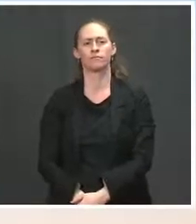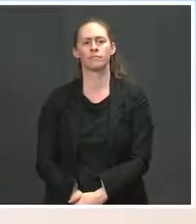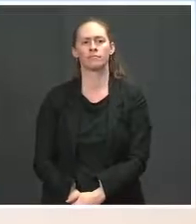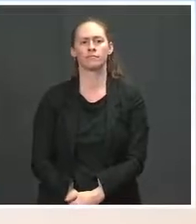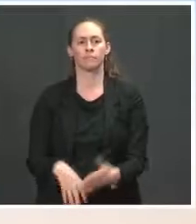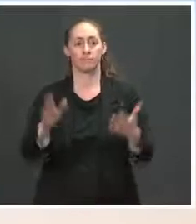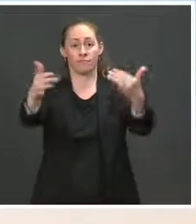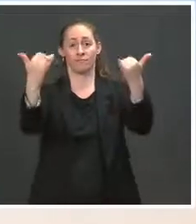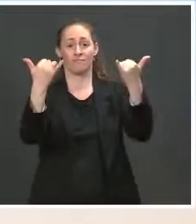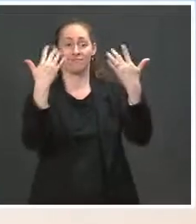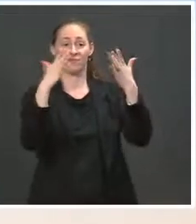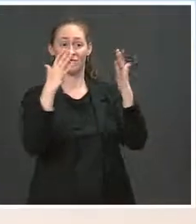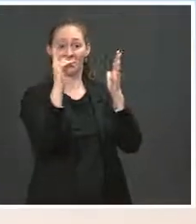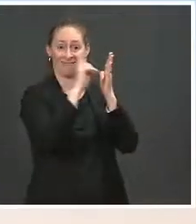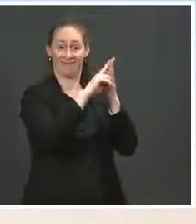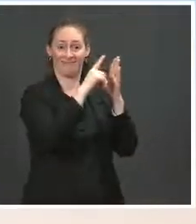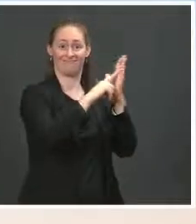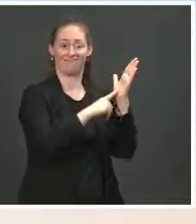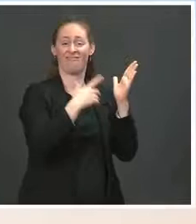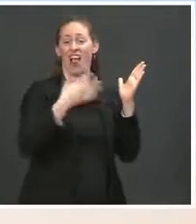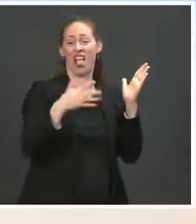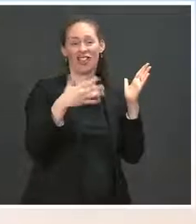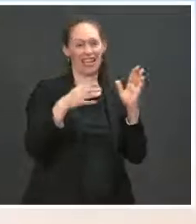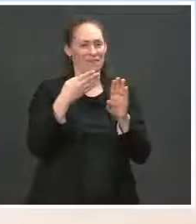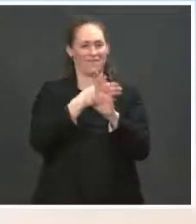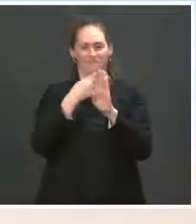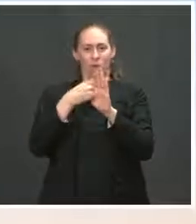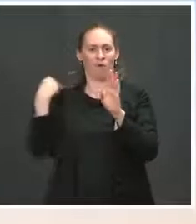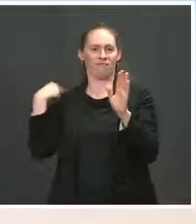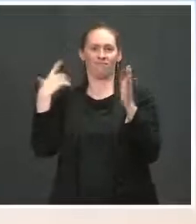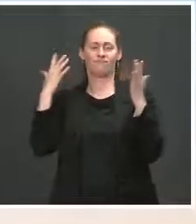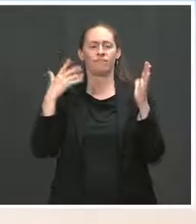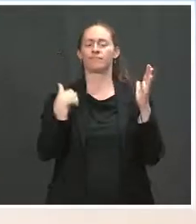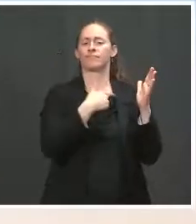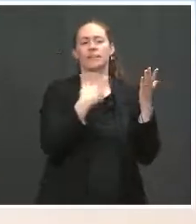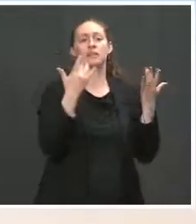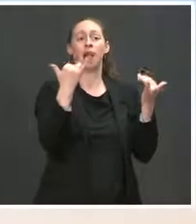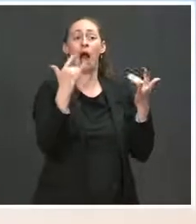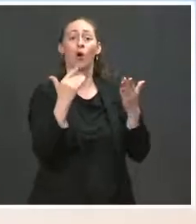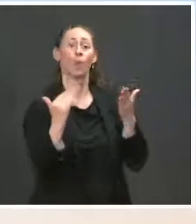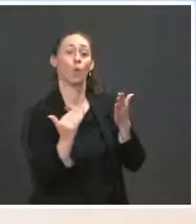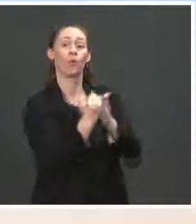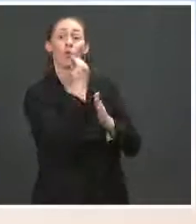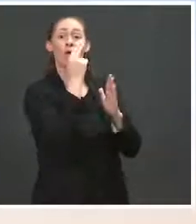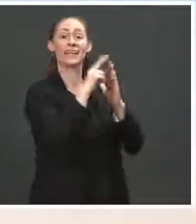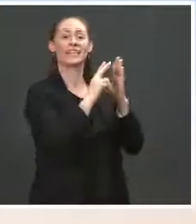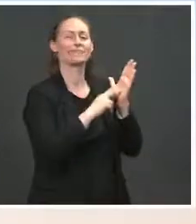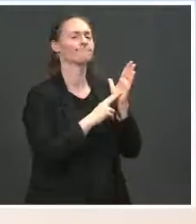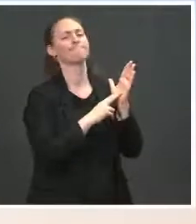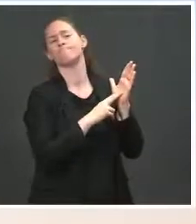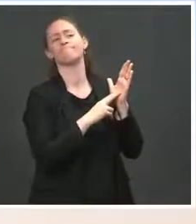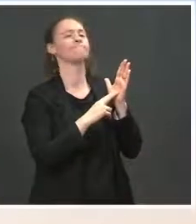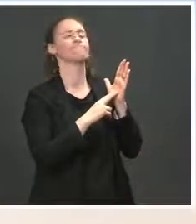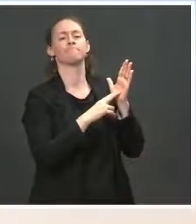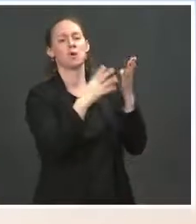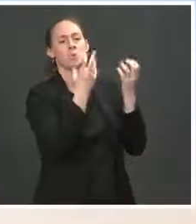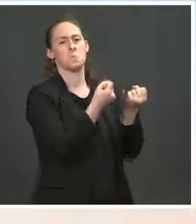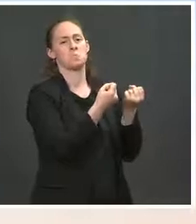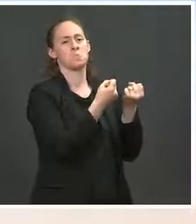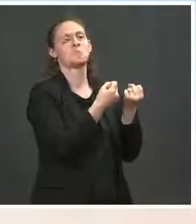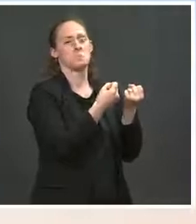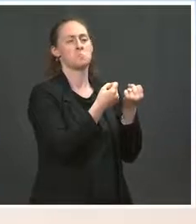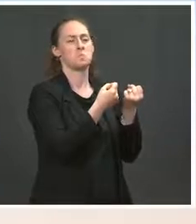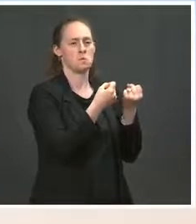Uh, as I mentioned earlier, there's not a a moratorium on- even on new leases. They're just a pause. So, um,